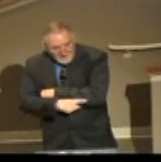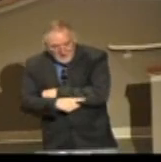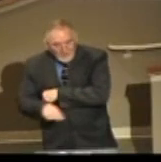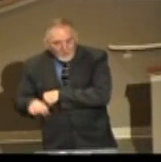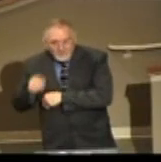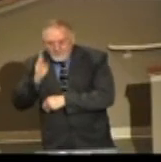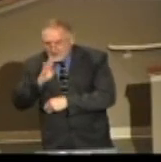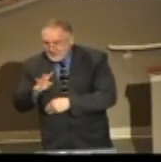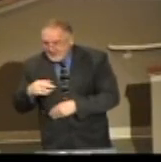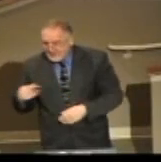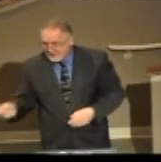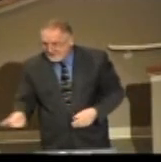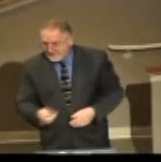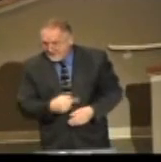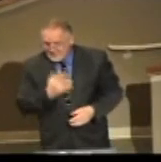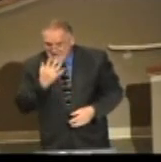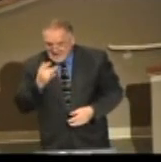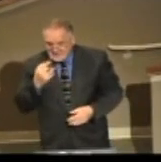Taste and see.